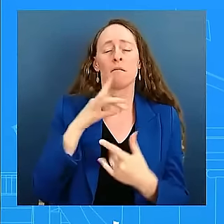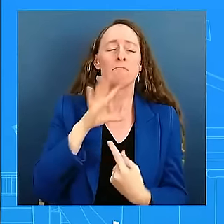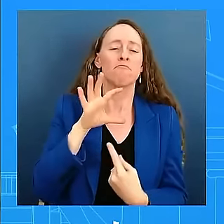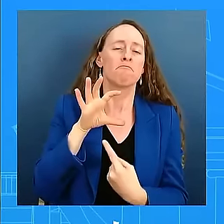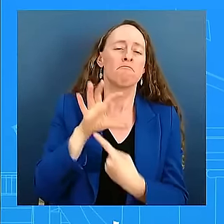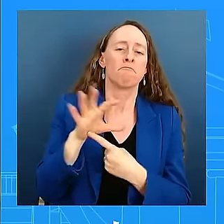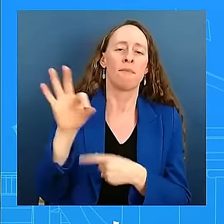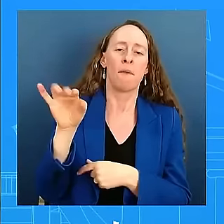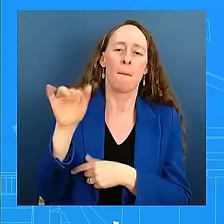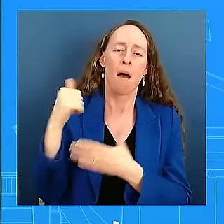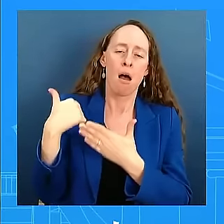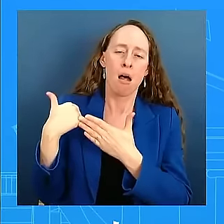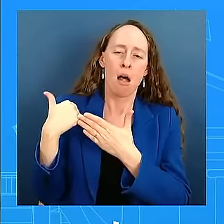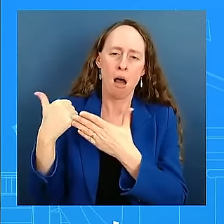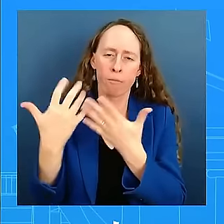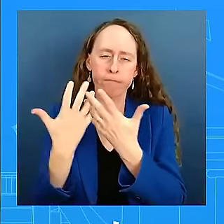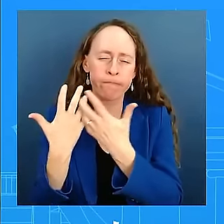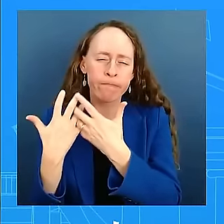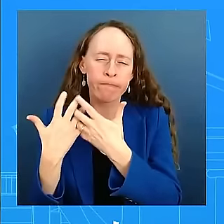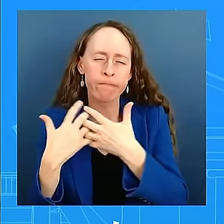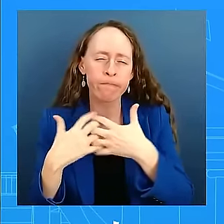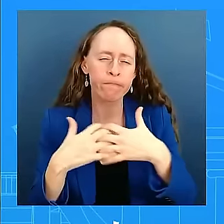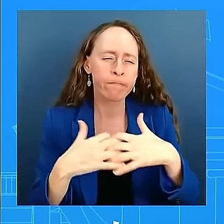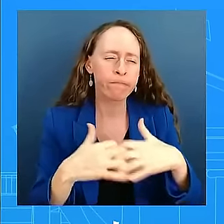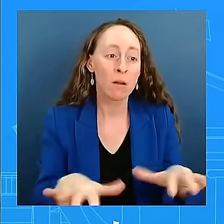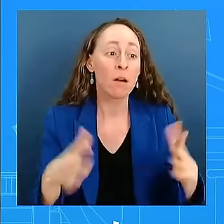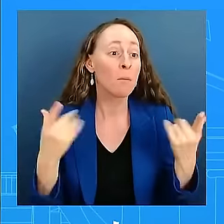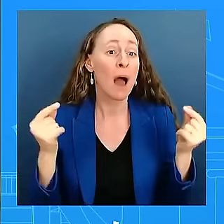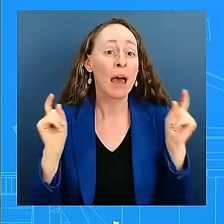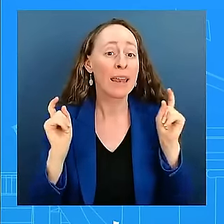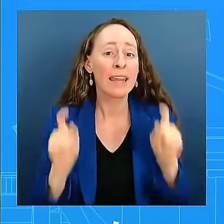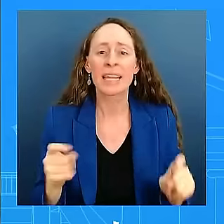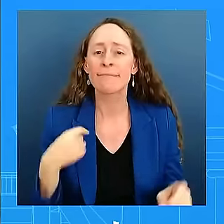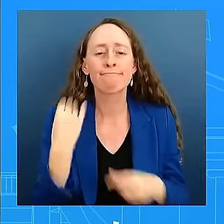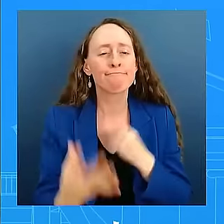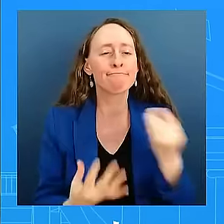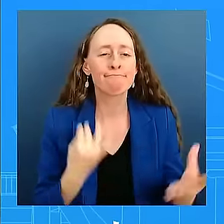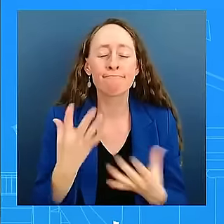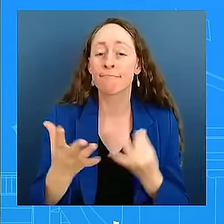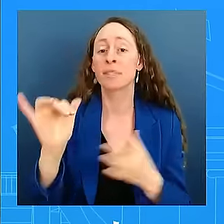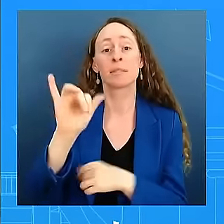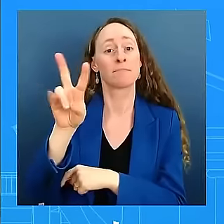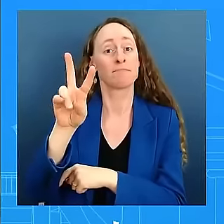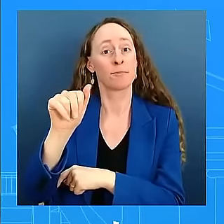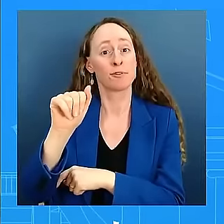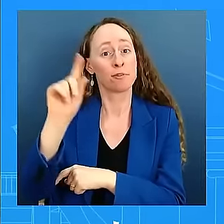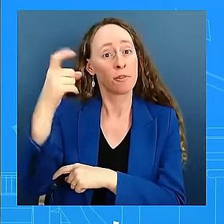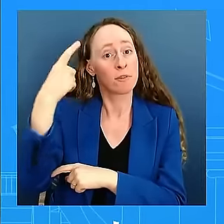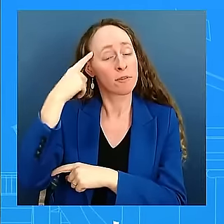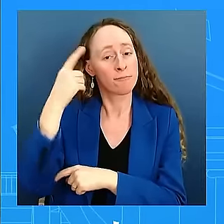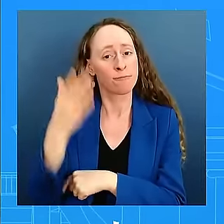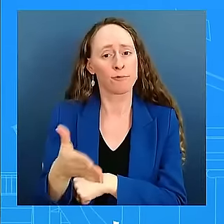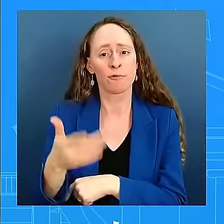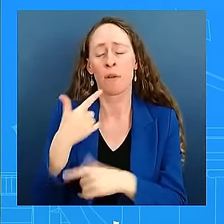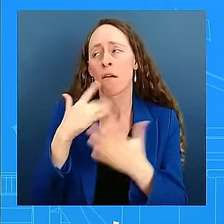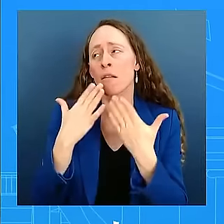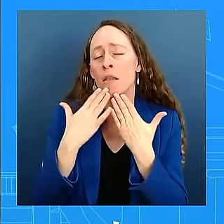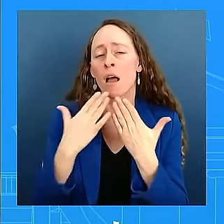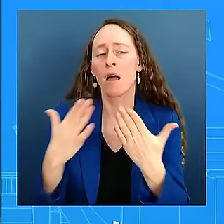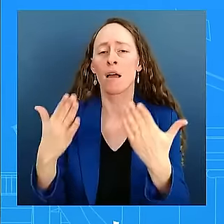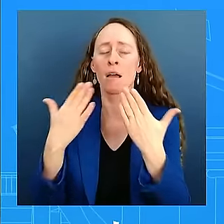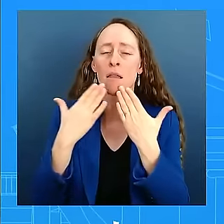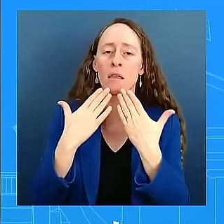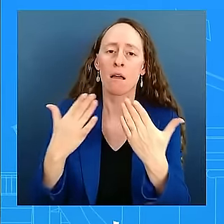And Virginia Governor Youngkin, incredibly appreciative of the rapid response. Governor of Georgia, Governor